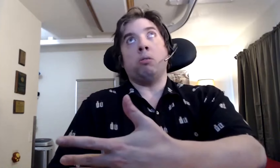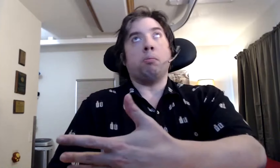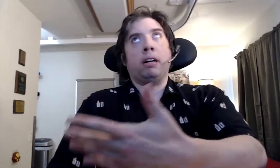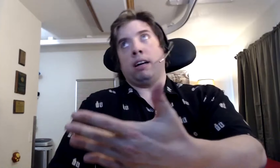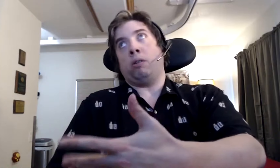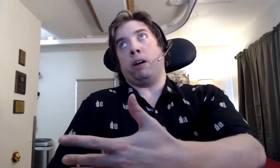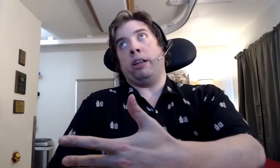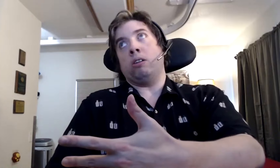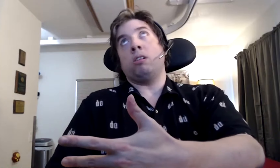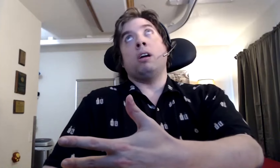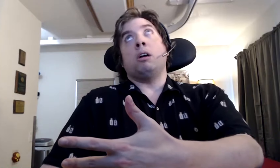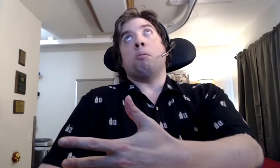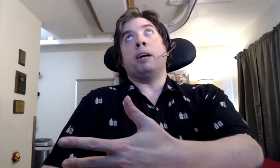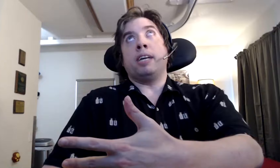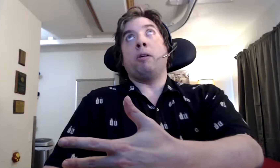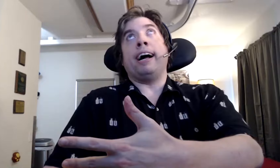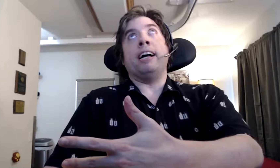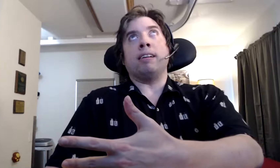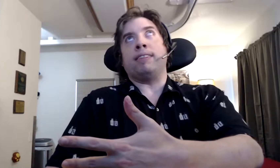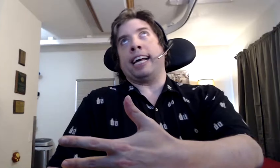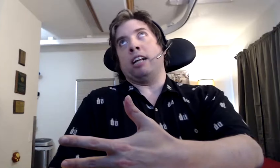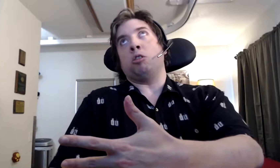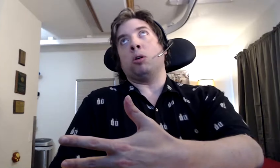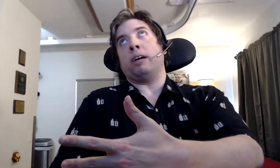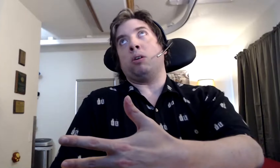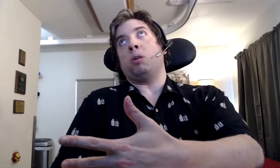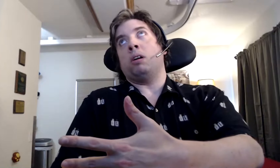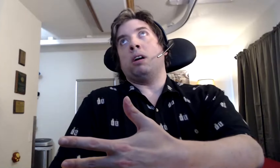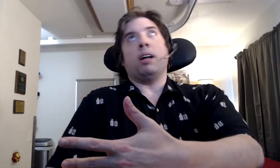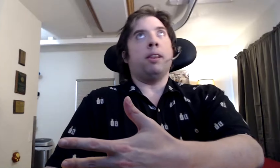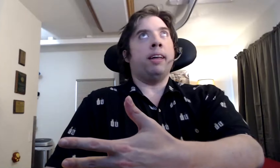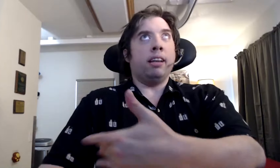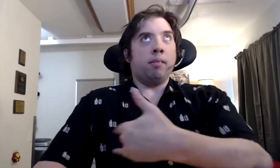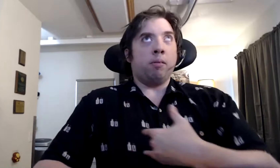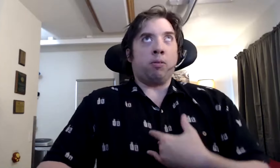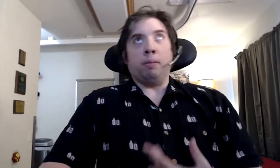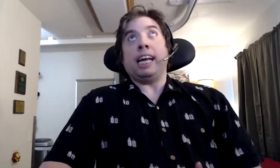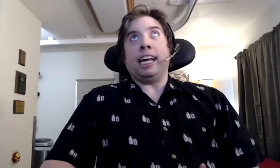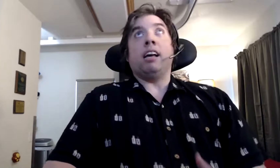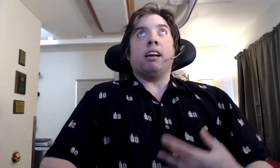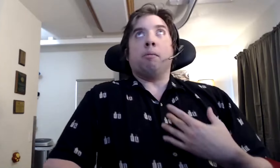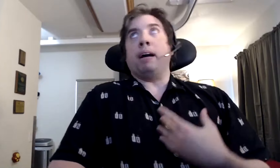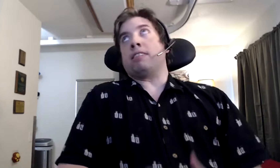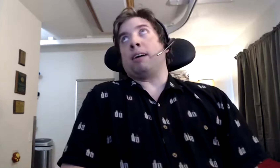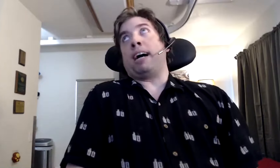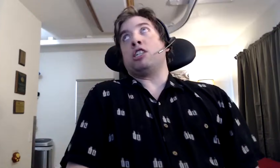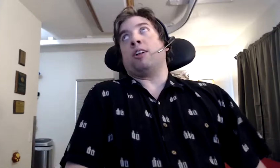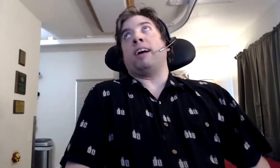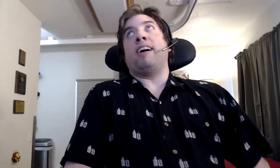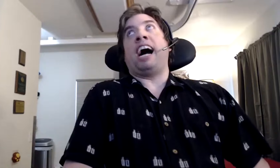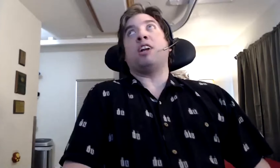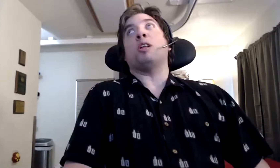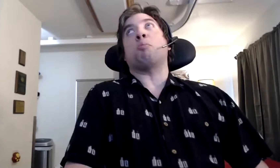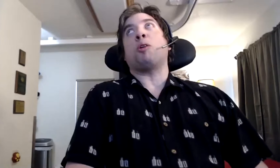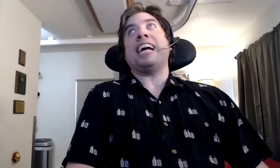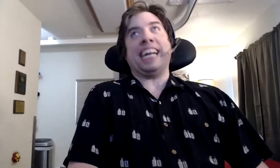world, myself, others. But you guys have taken it to a level that for me, based on my channel,